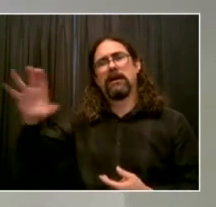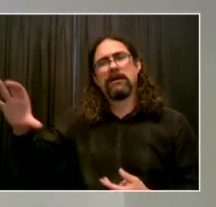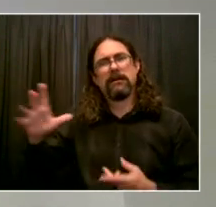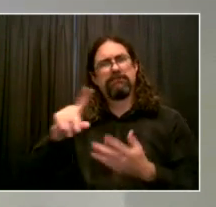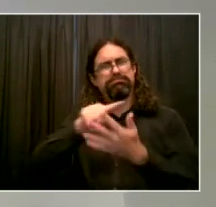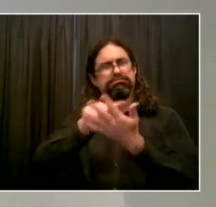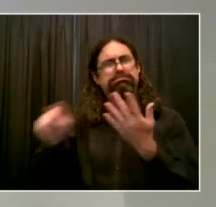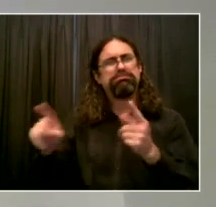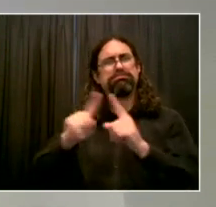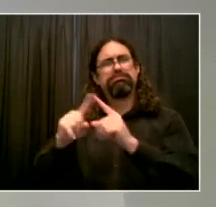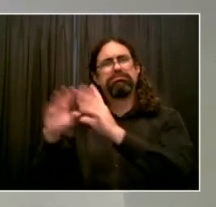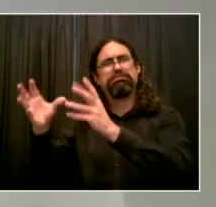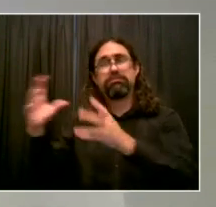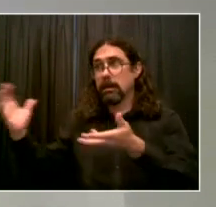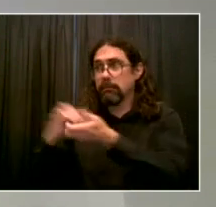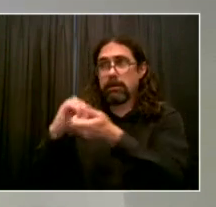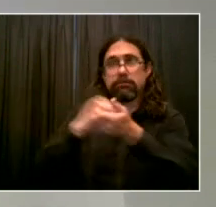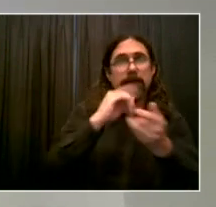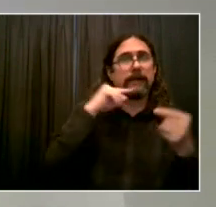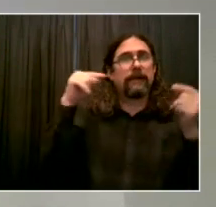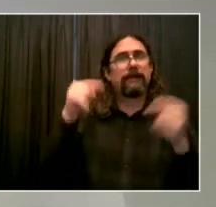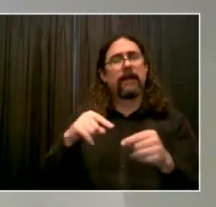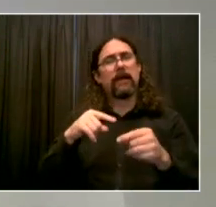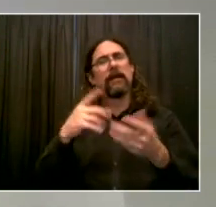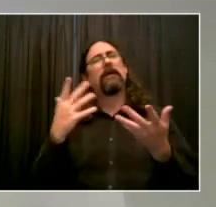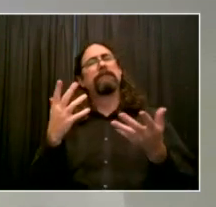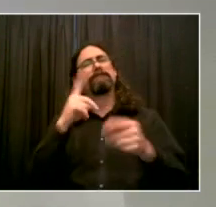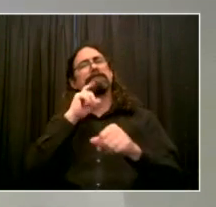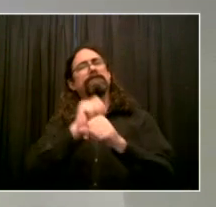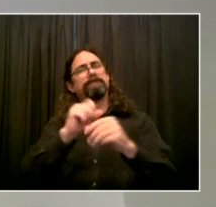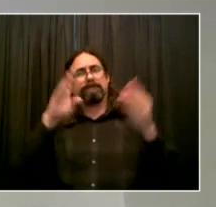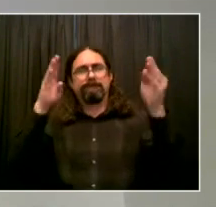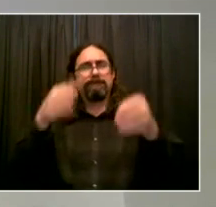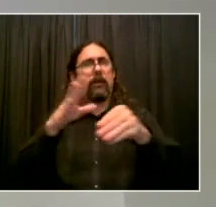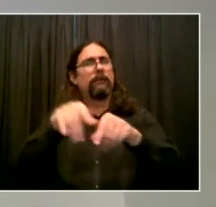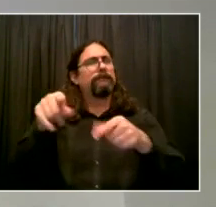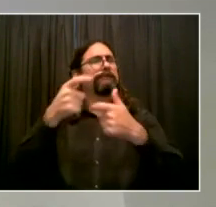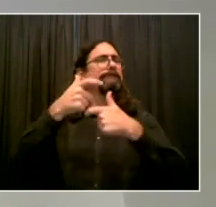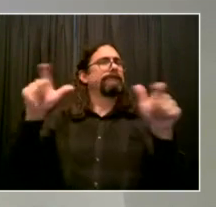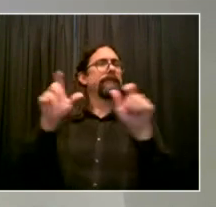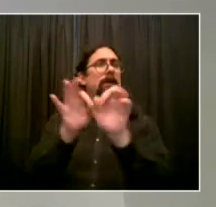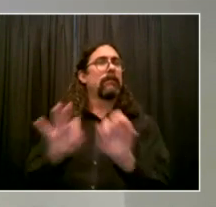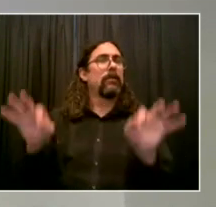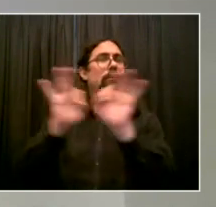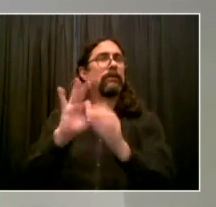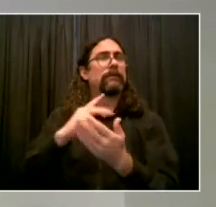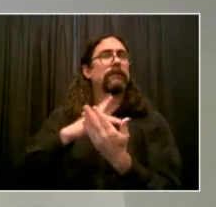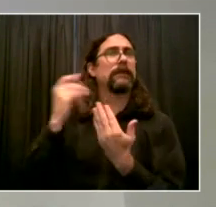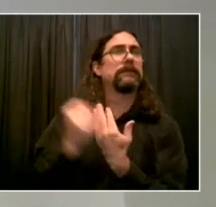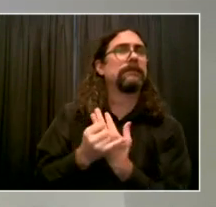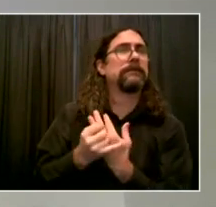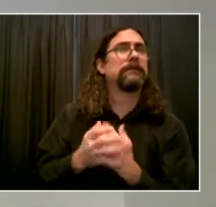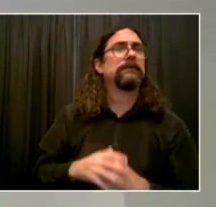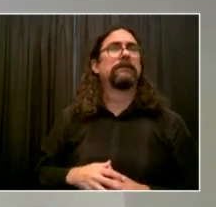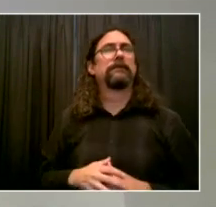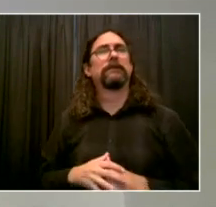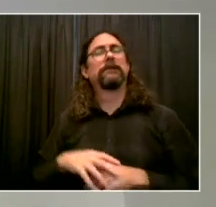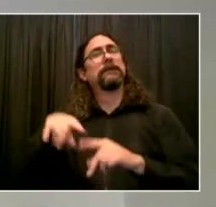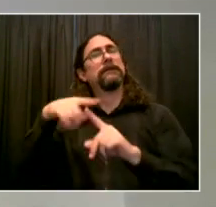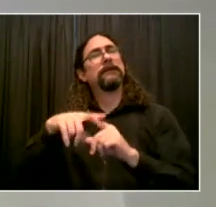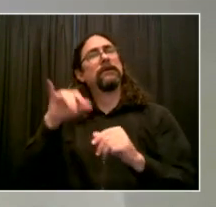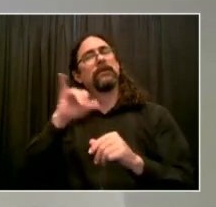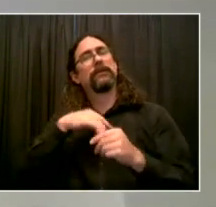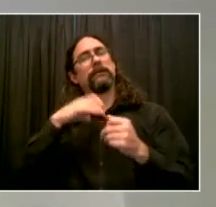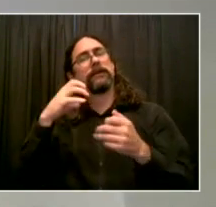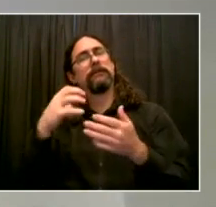to this project. Thanks to the pandemic response Institute, we are better positioned to